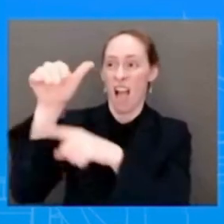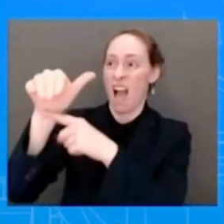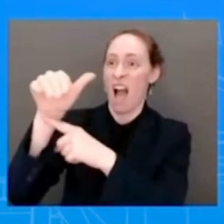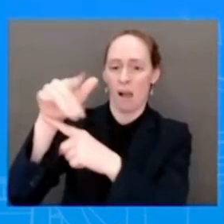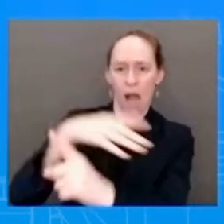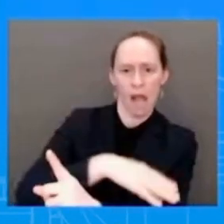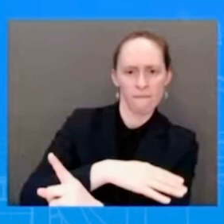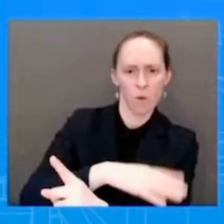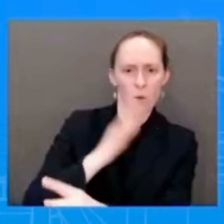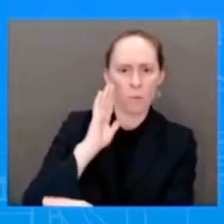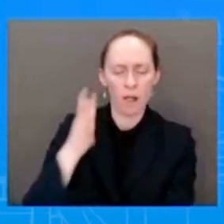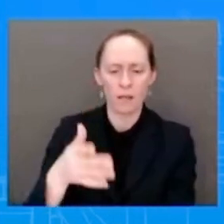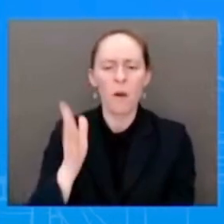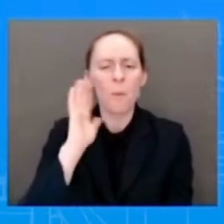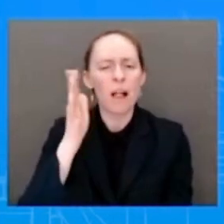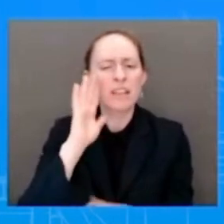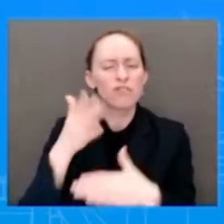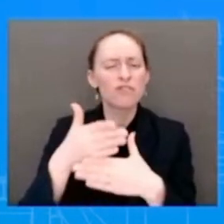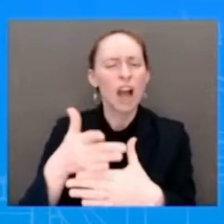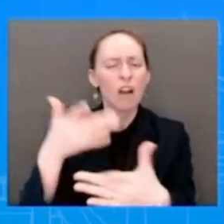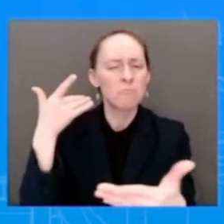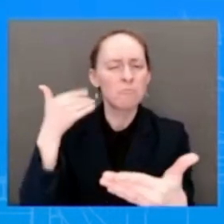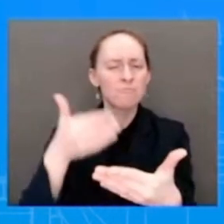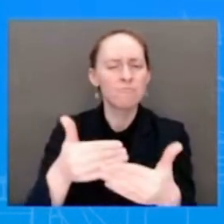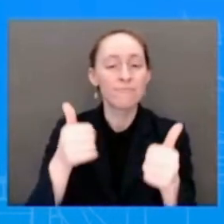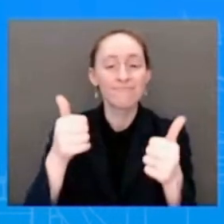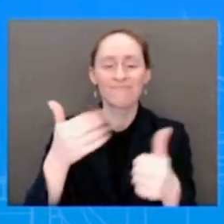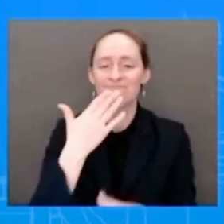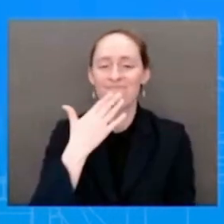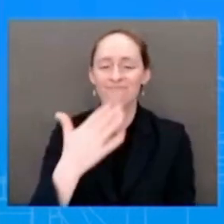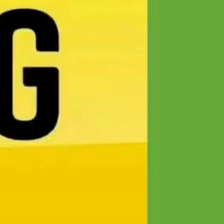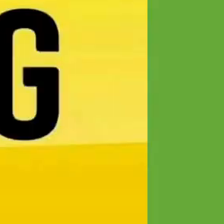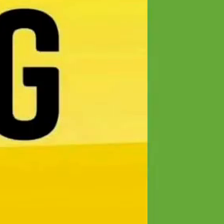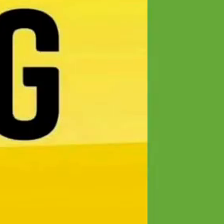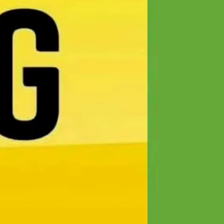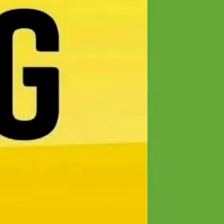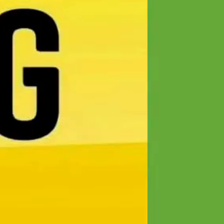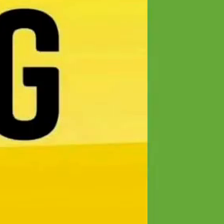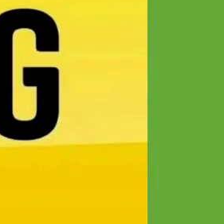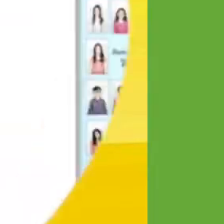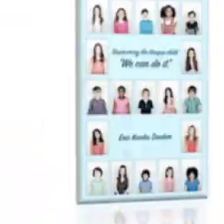everybody. All right. See you guys on Friday. Well, we'll next time.